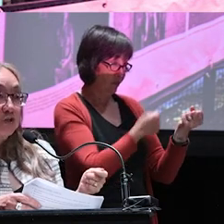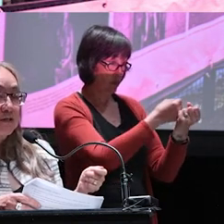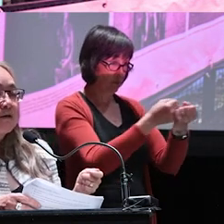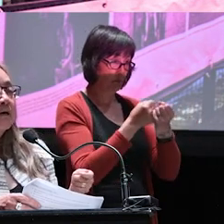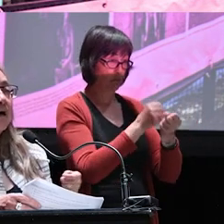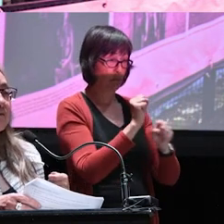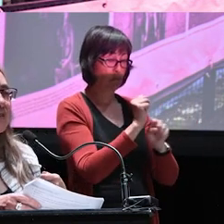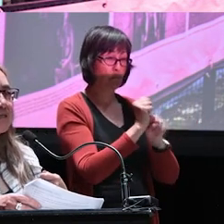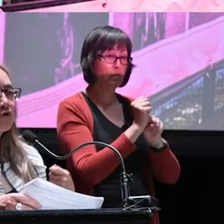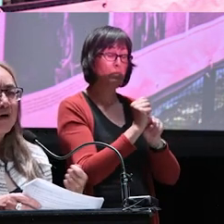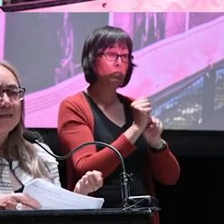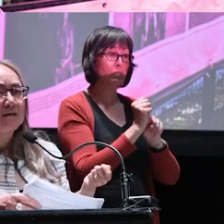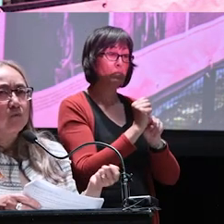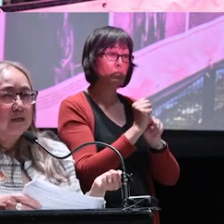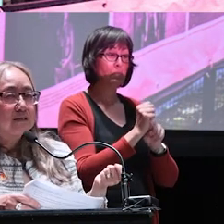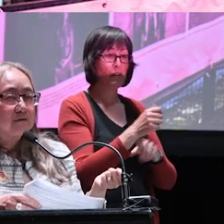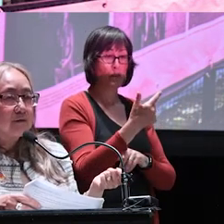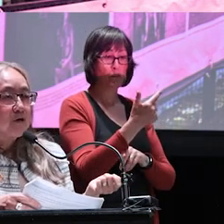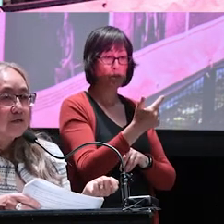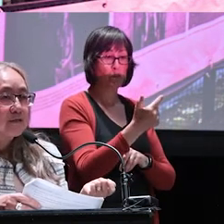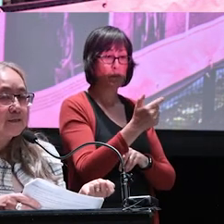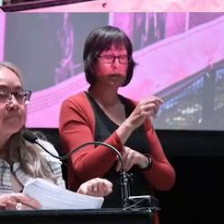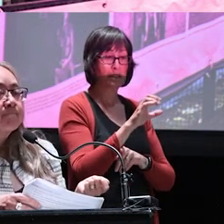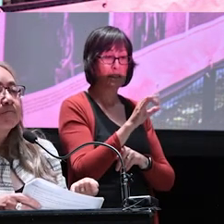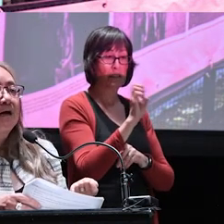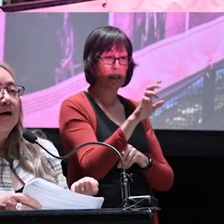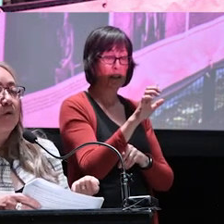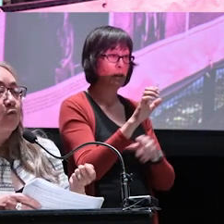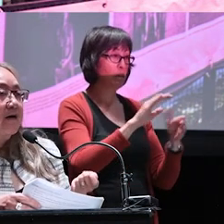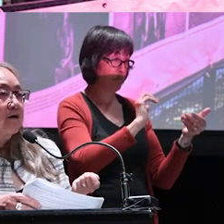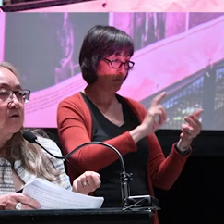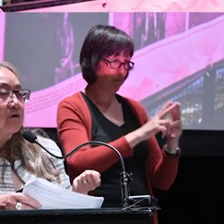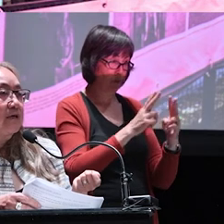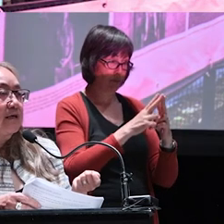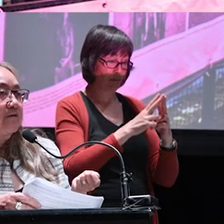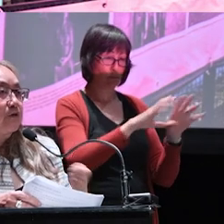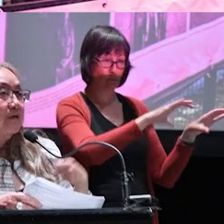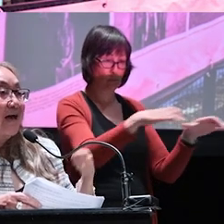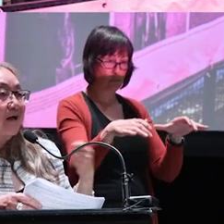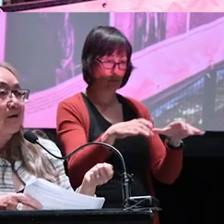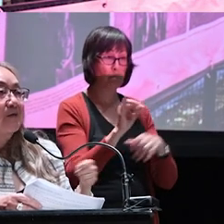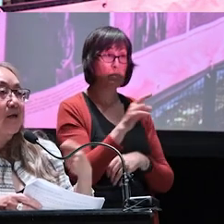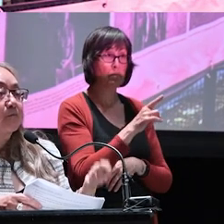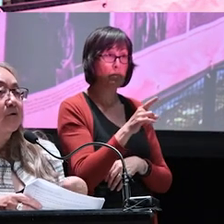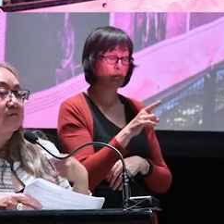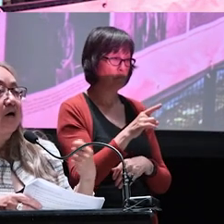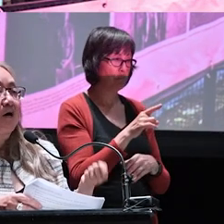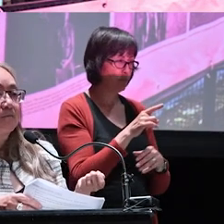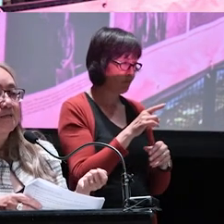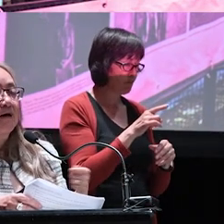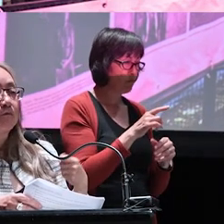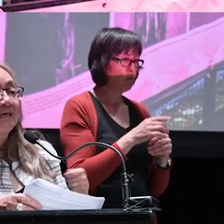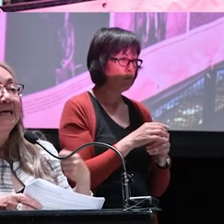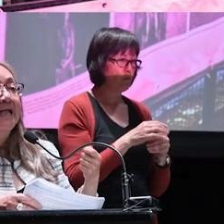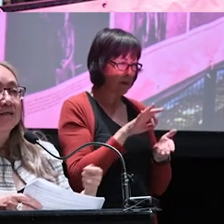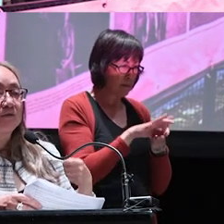work of these 21 Civic Partners, where if you were to add up the number of times